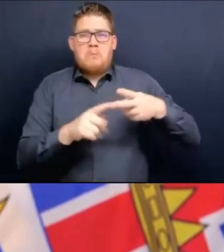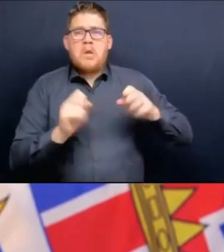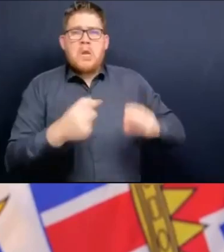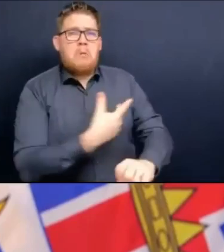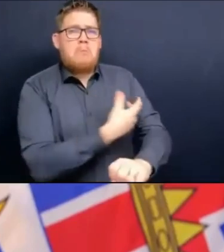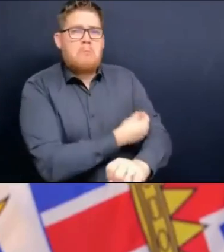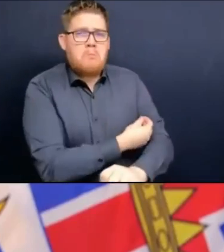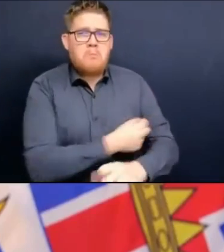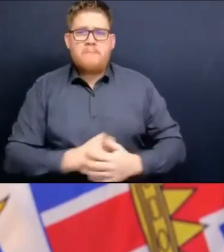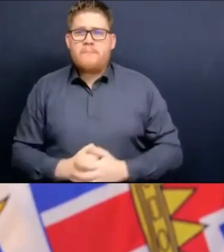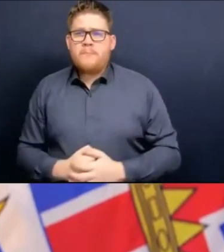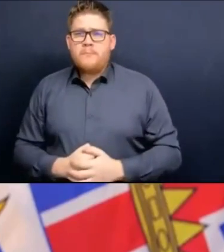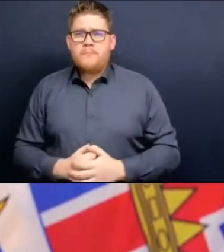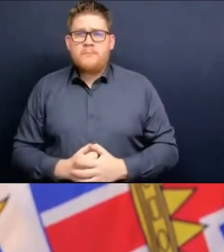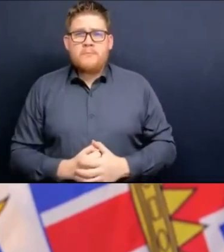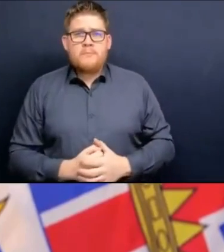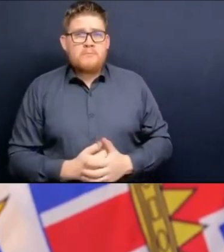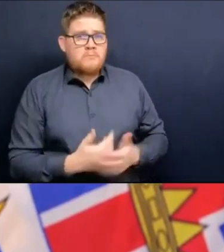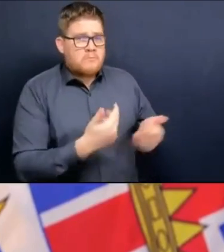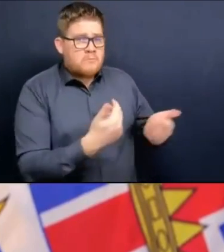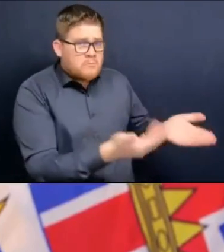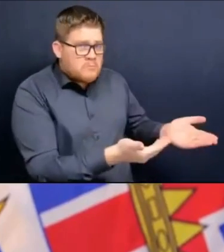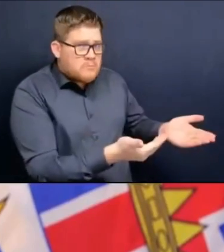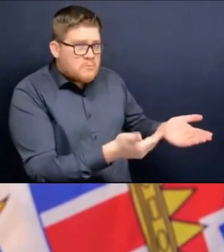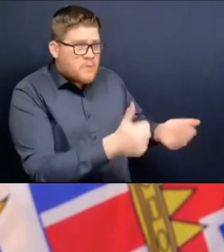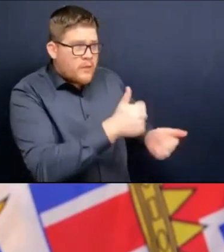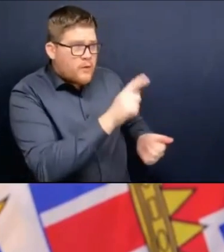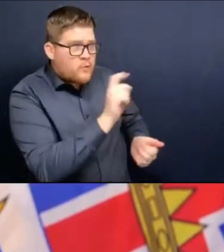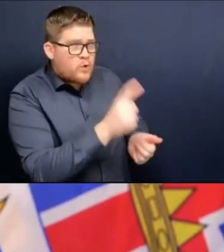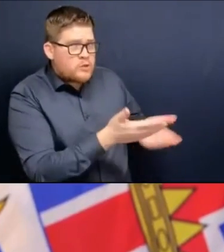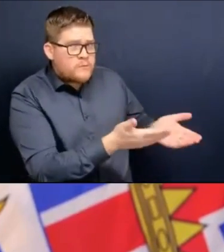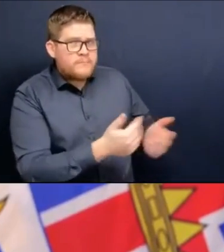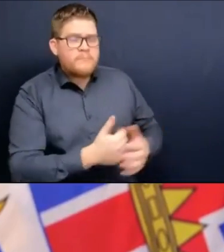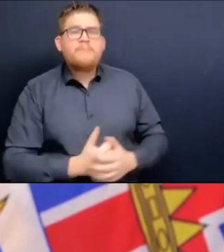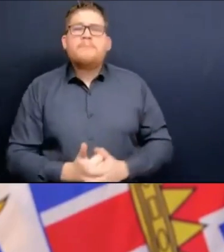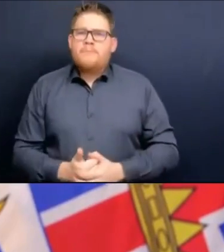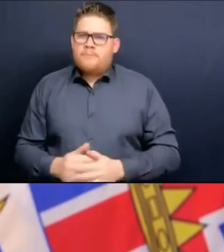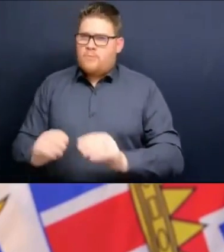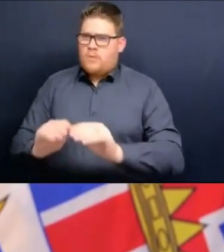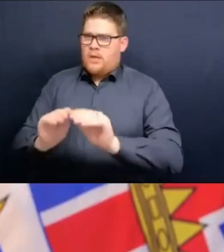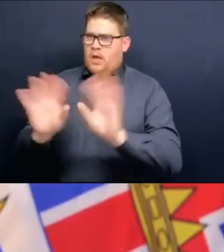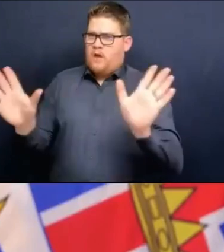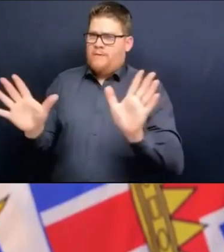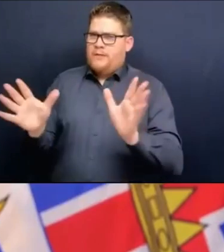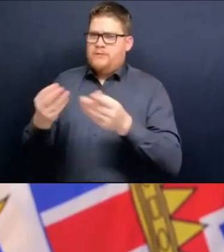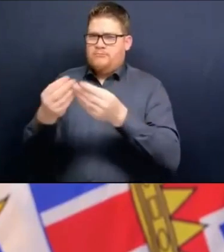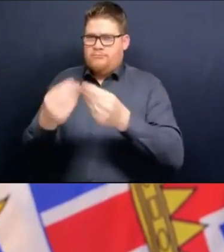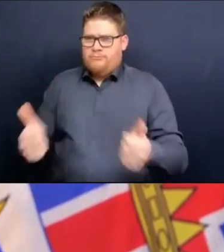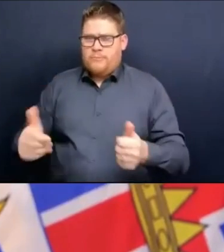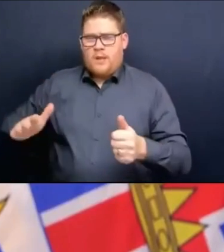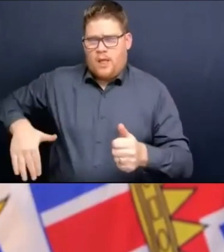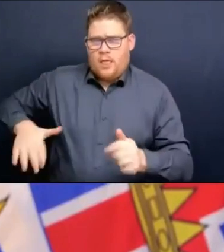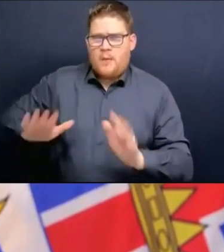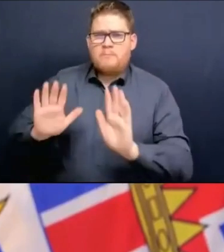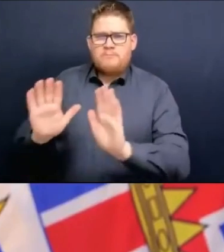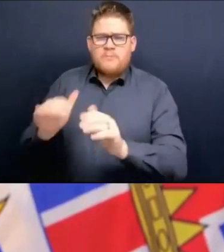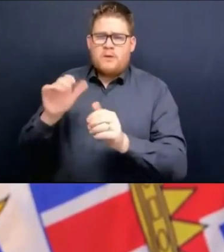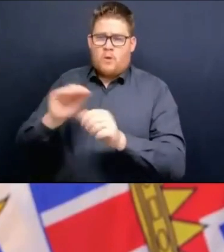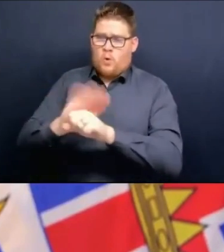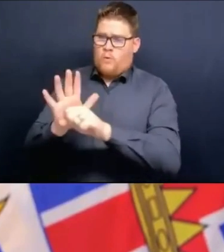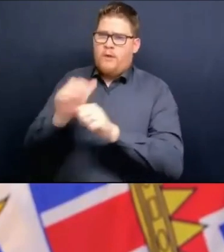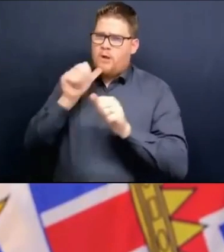clear that we're nowhere near out of this. It's going to run for a year or more. And that